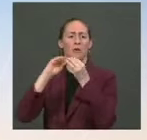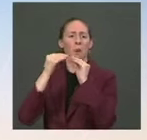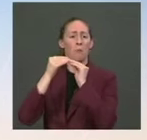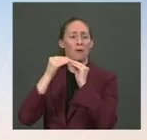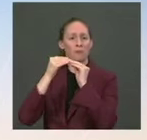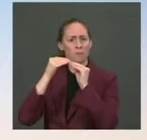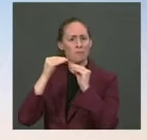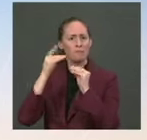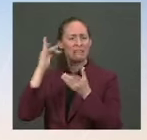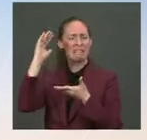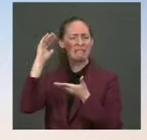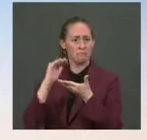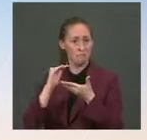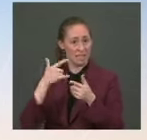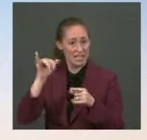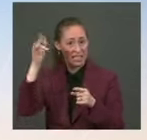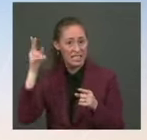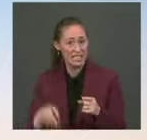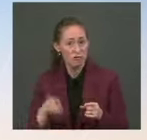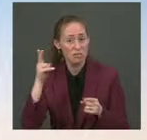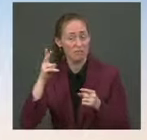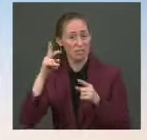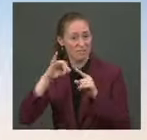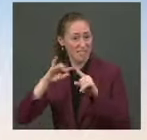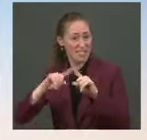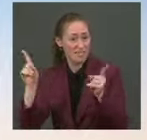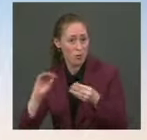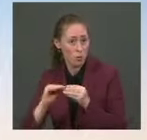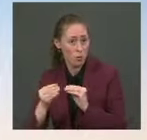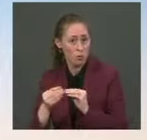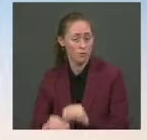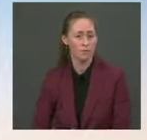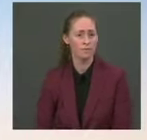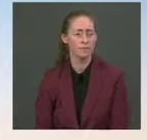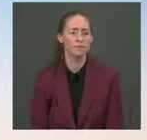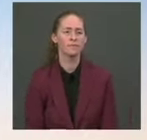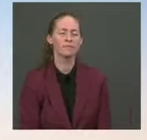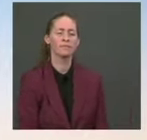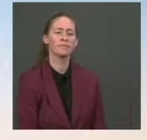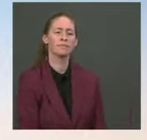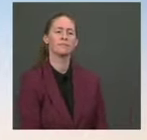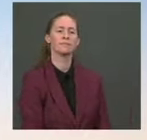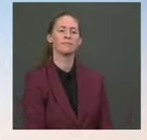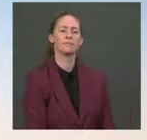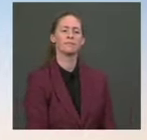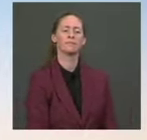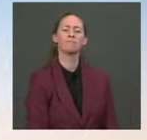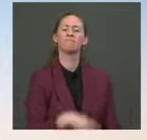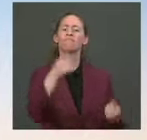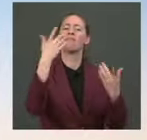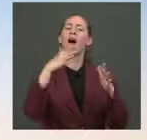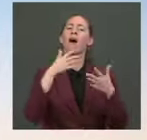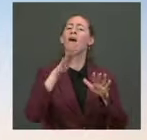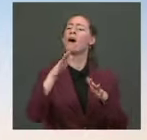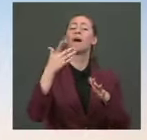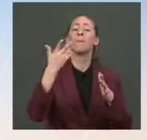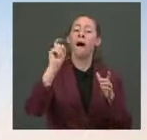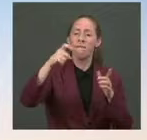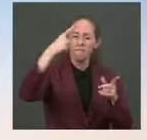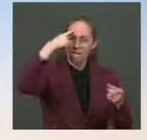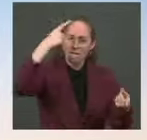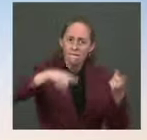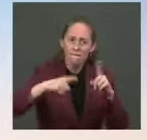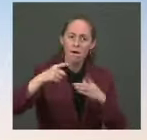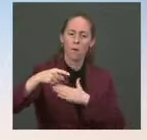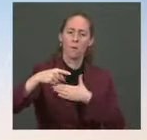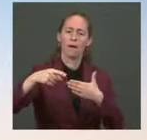Ms. Well, first of all, I think we know that there's going, as I've said, many times that compromise means that some people are going to